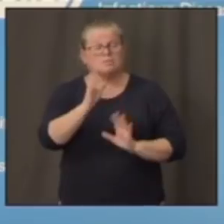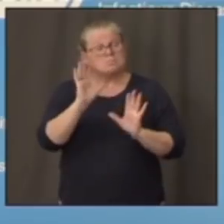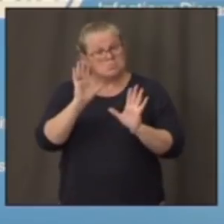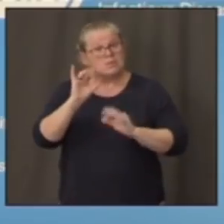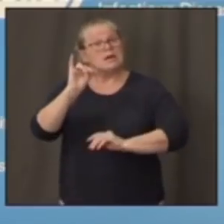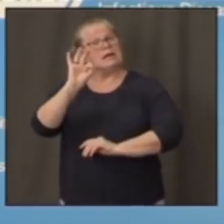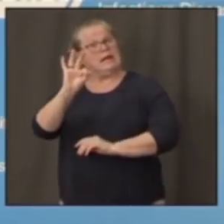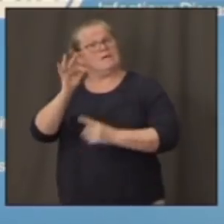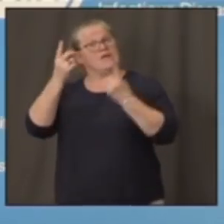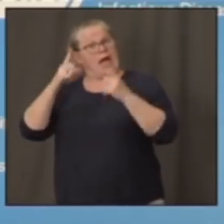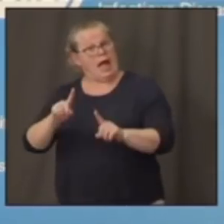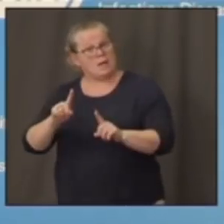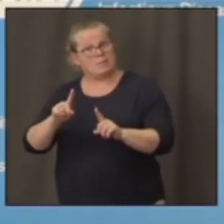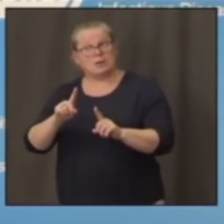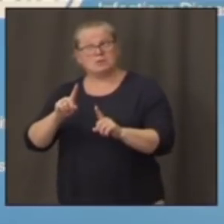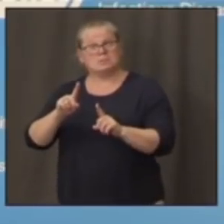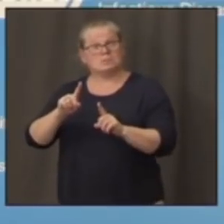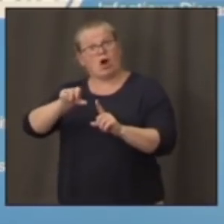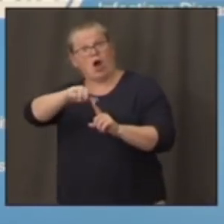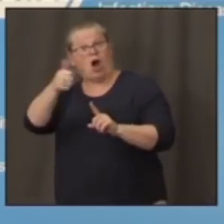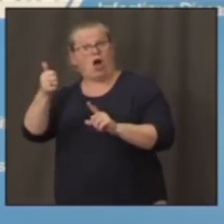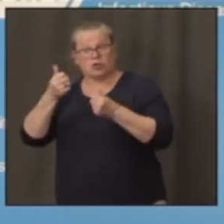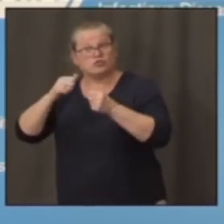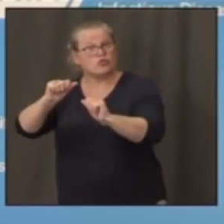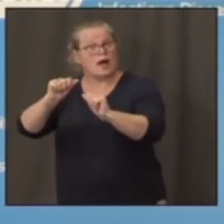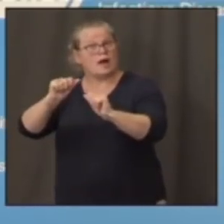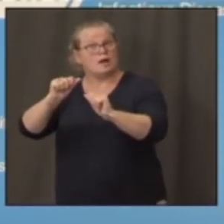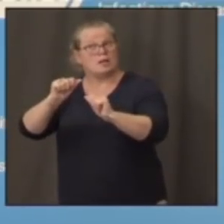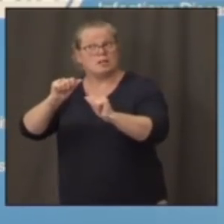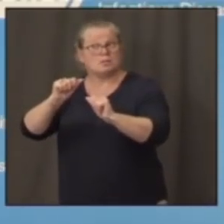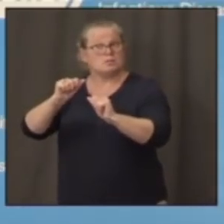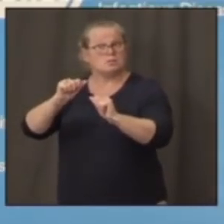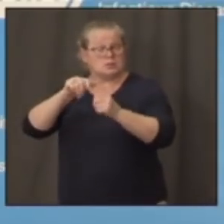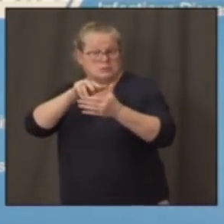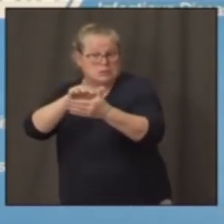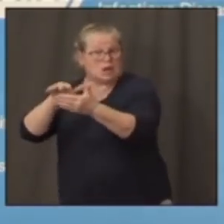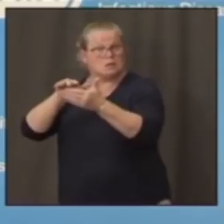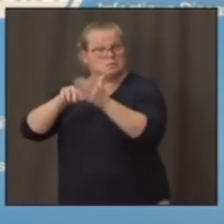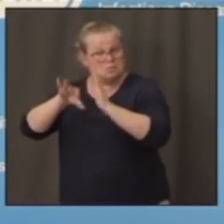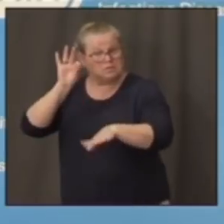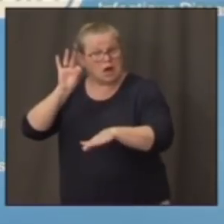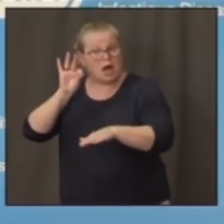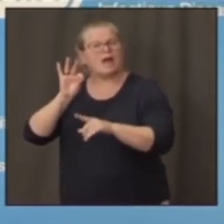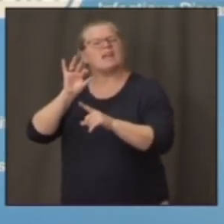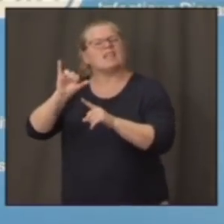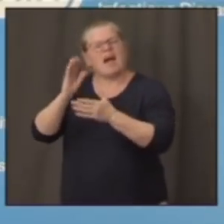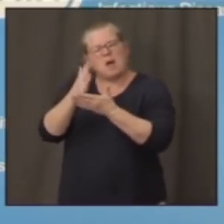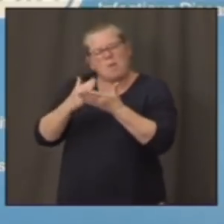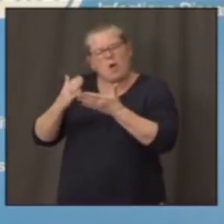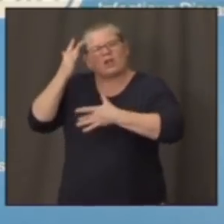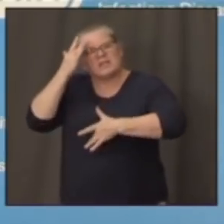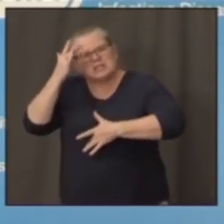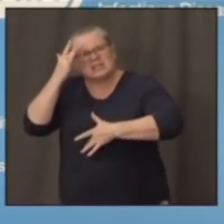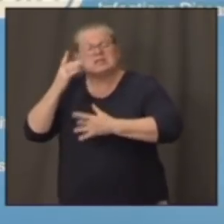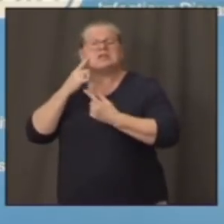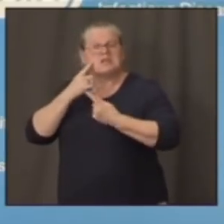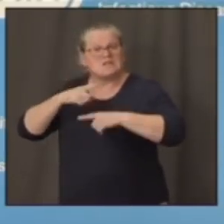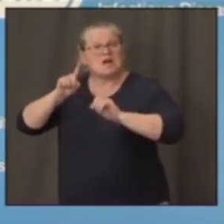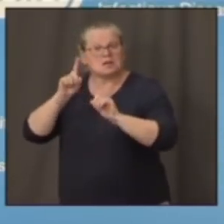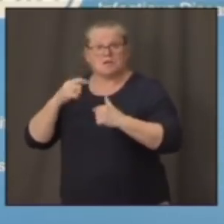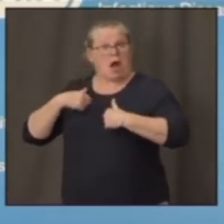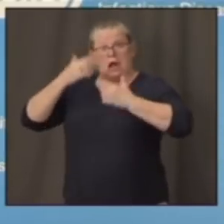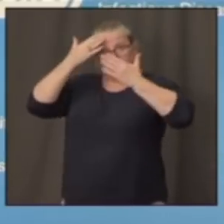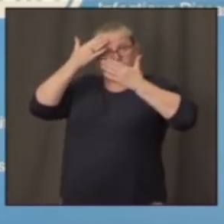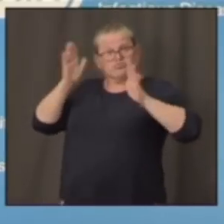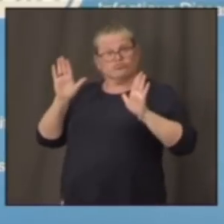comes by and says, is it effective in this particular stage of disease, early or whatever, I would always look at that